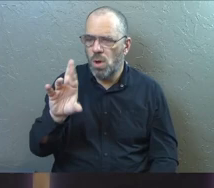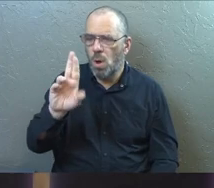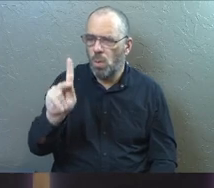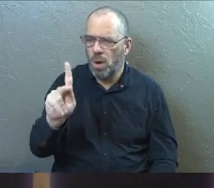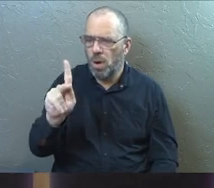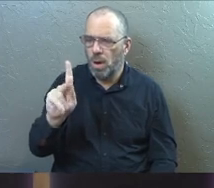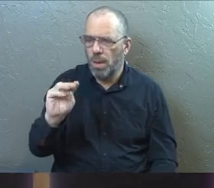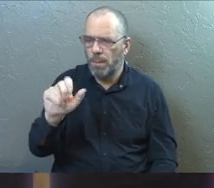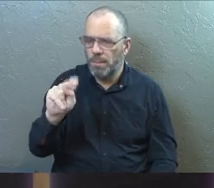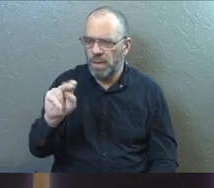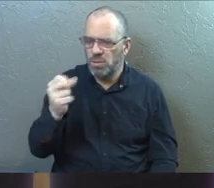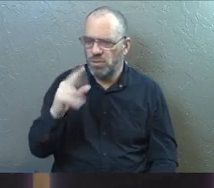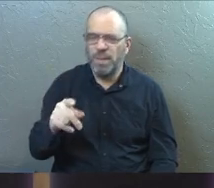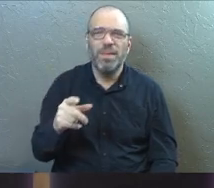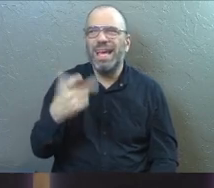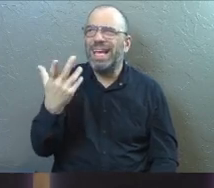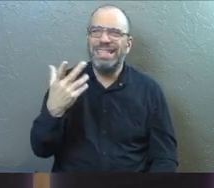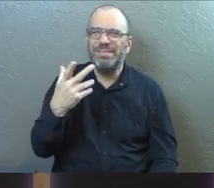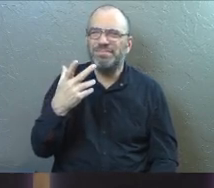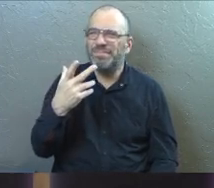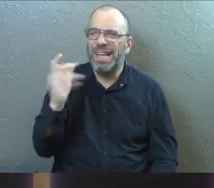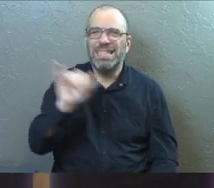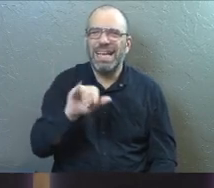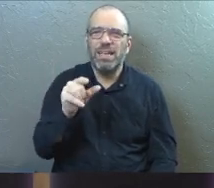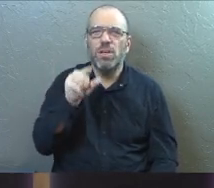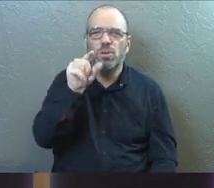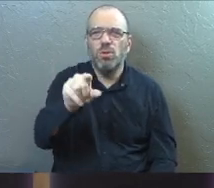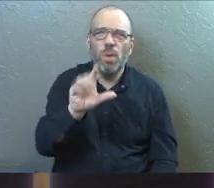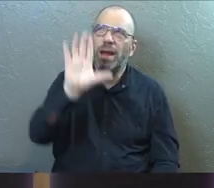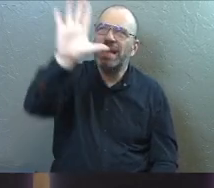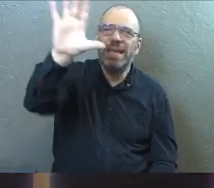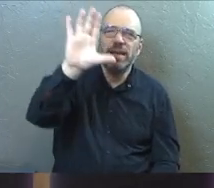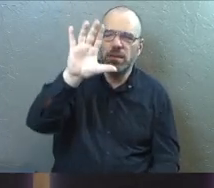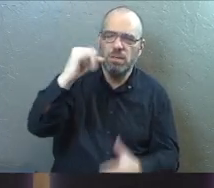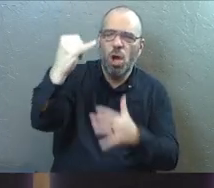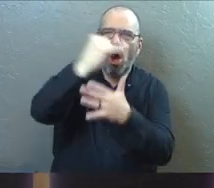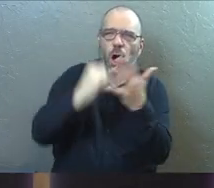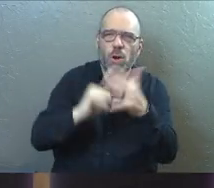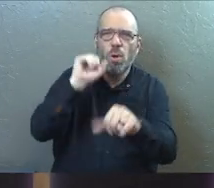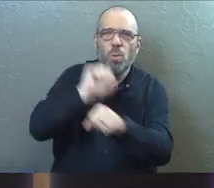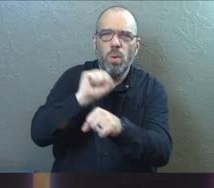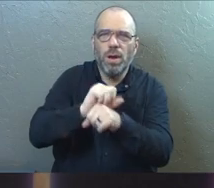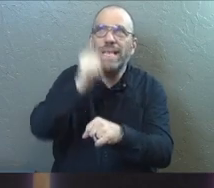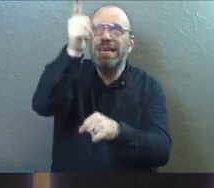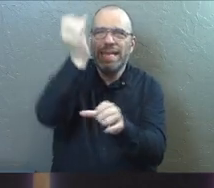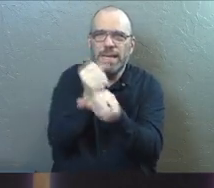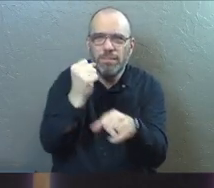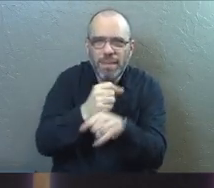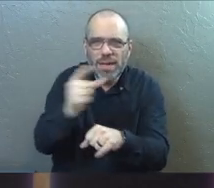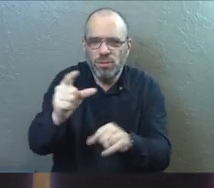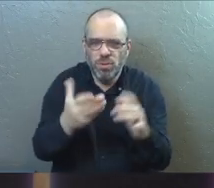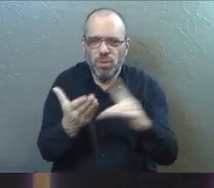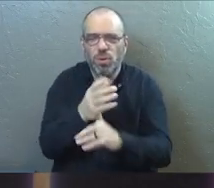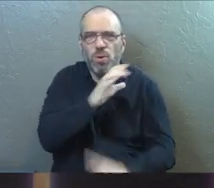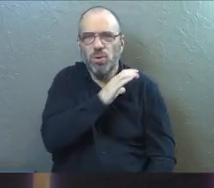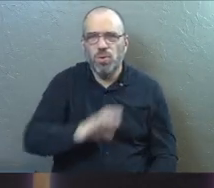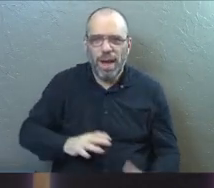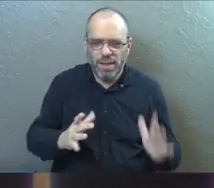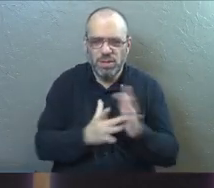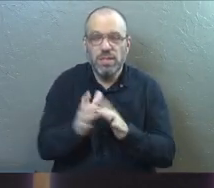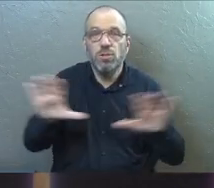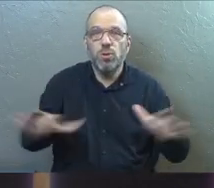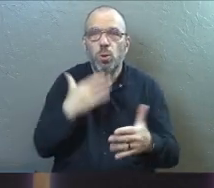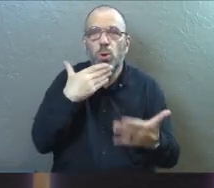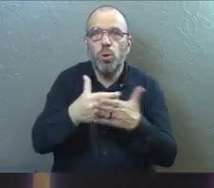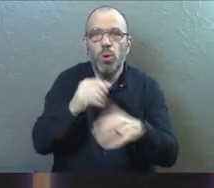there is poema. You're God's work of art. You're God's workmanship. You've been created in Christ Jesus to do good